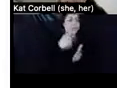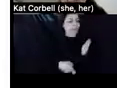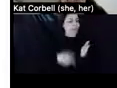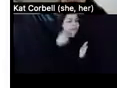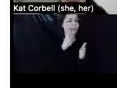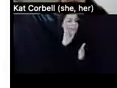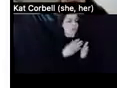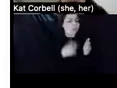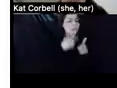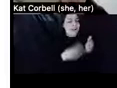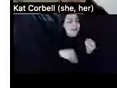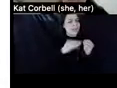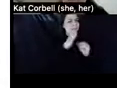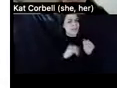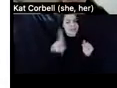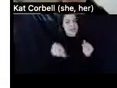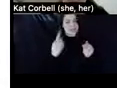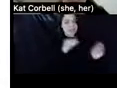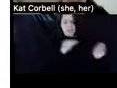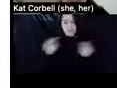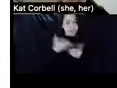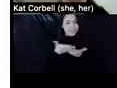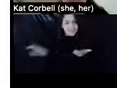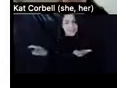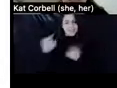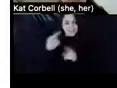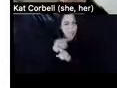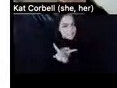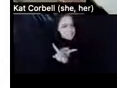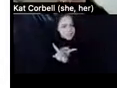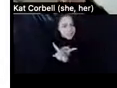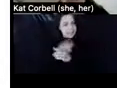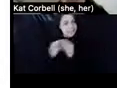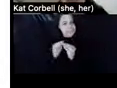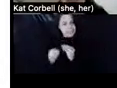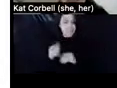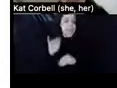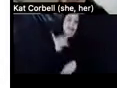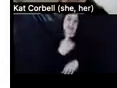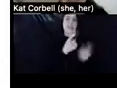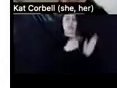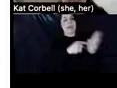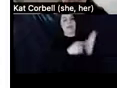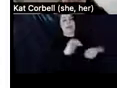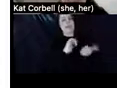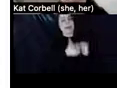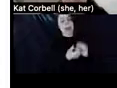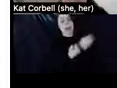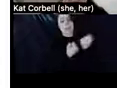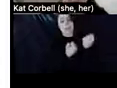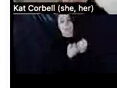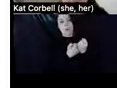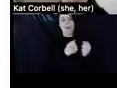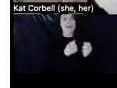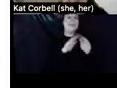cost. So, um, but that's just an example of how the supportive housing provider did not do it